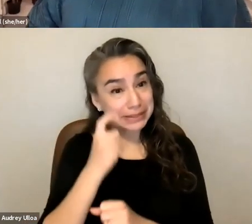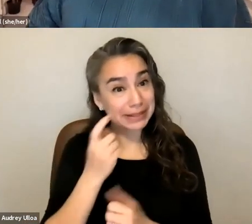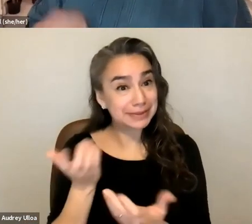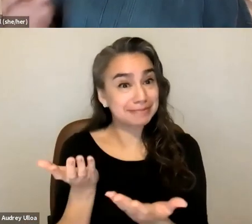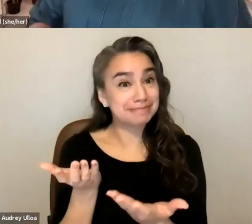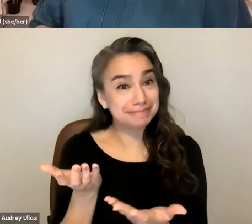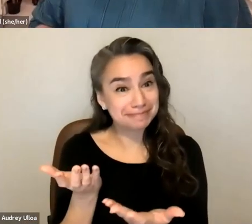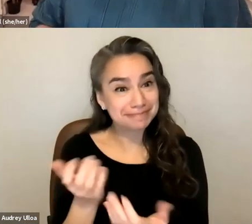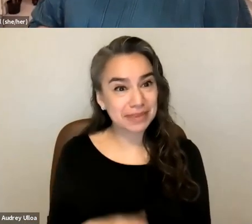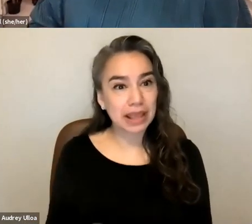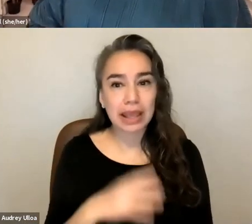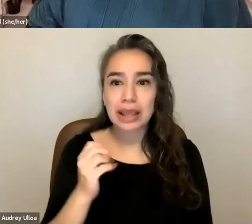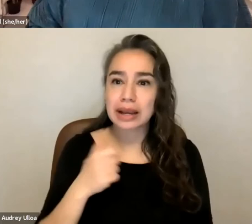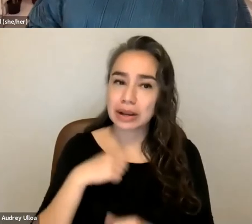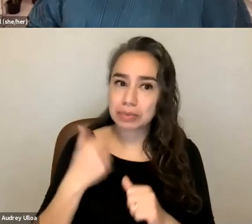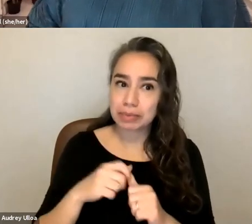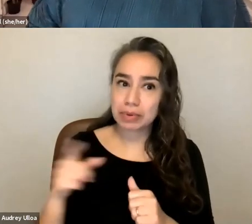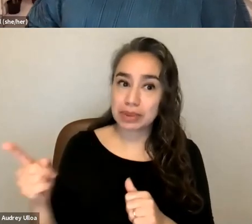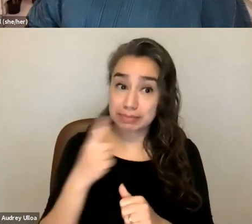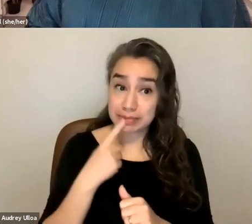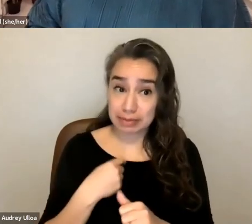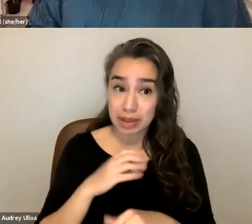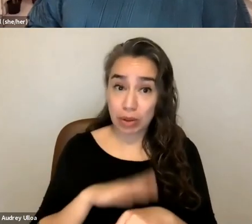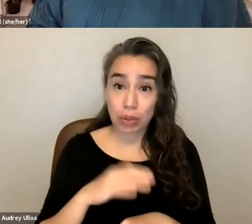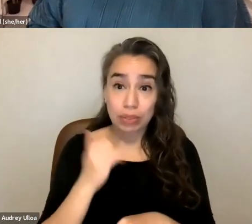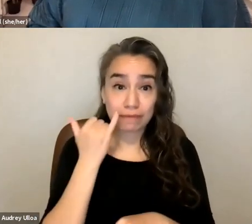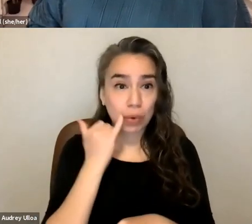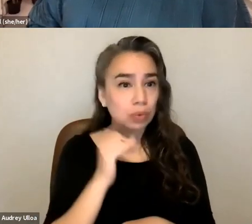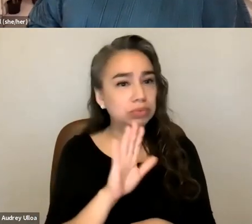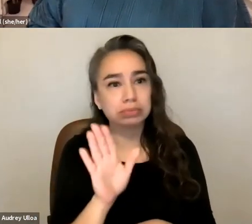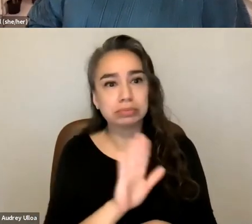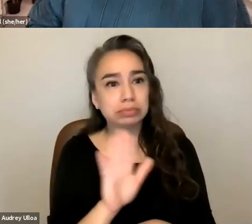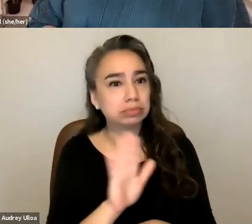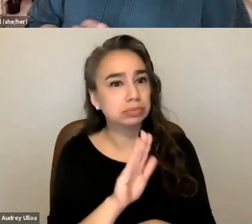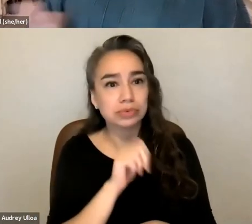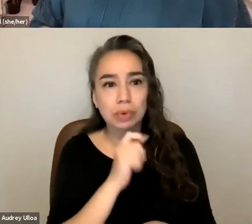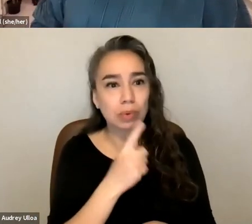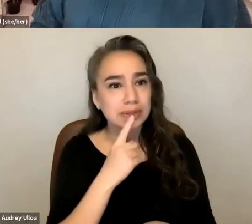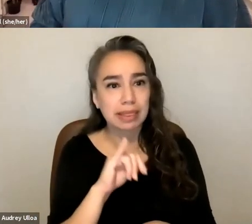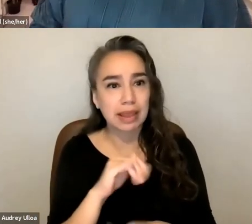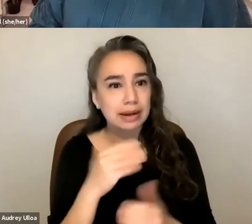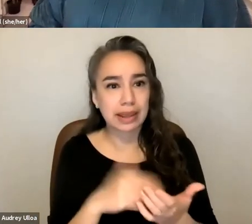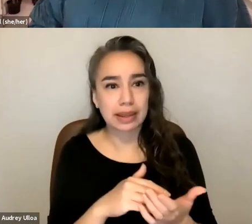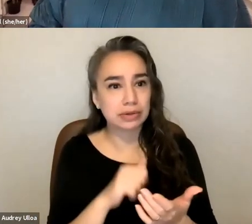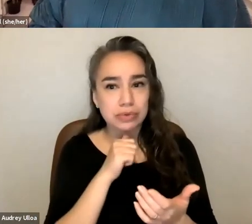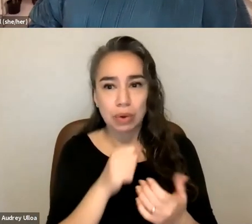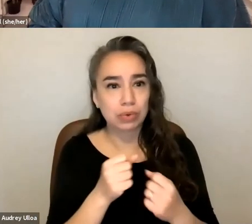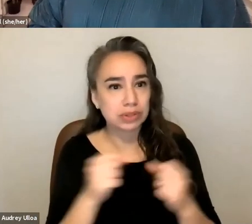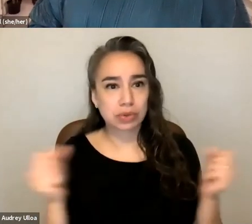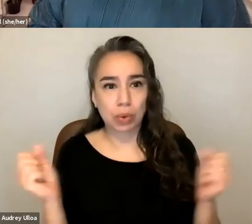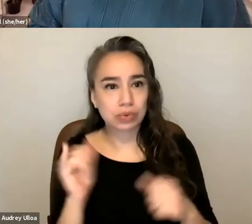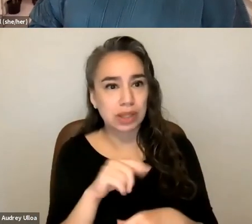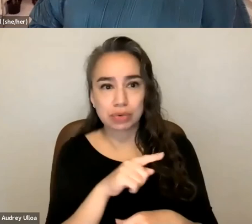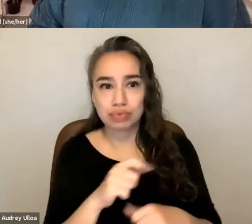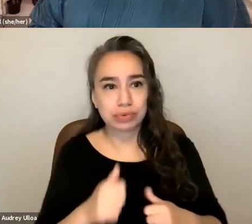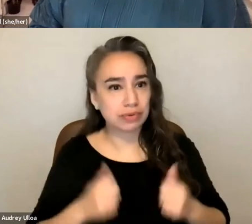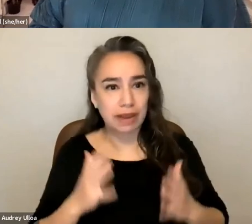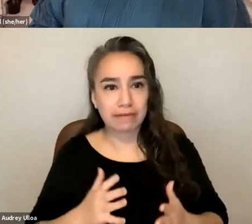and i remember them telling me on the phone to never say that again to never disclose that i'm a survivor again